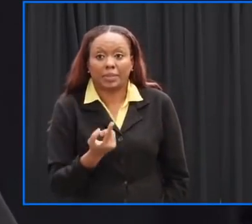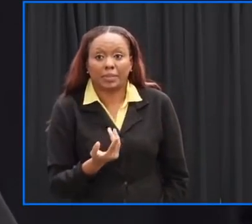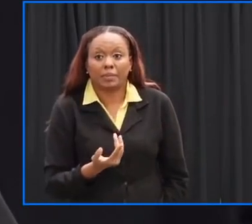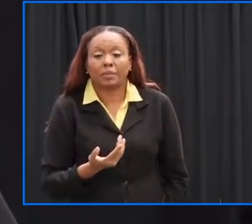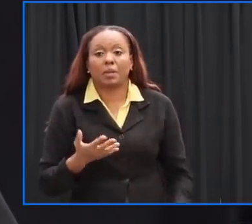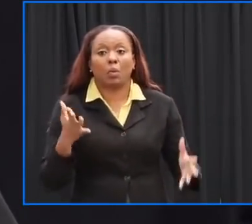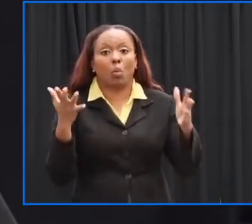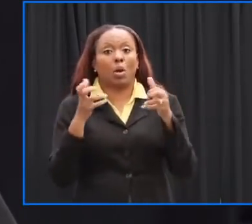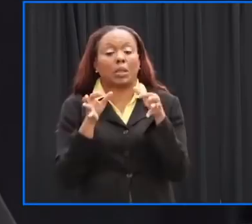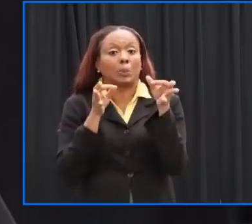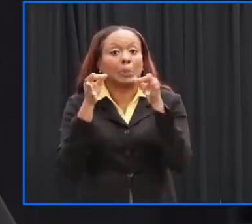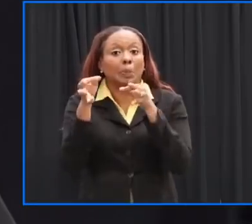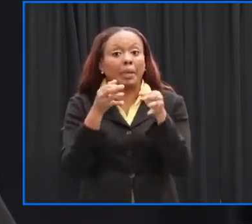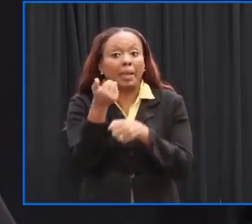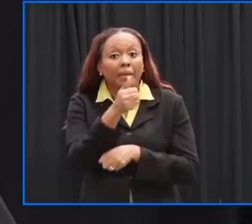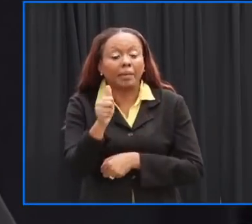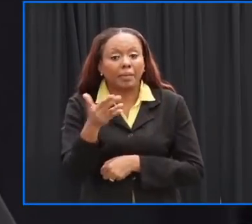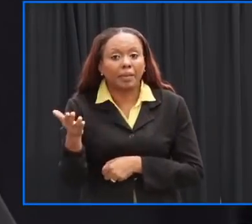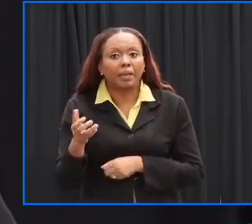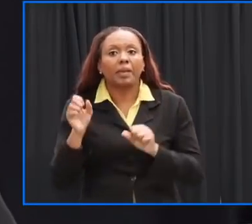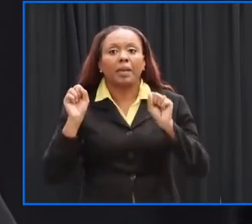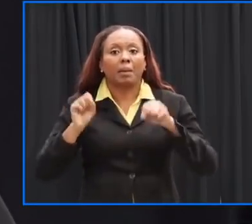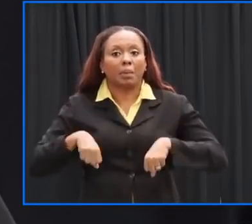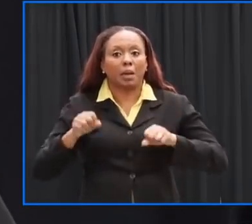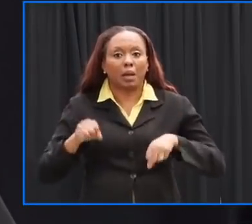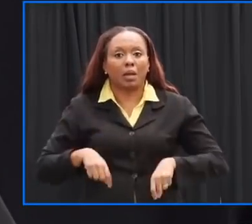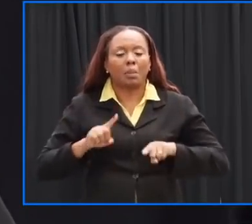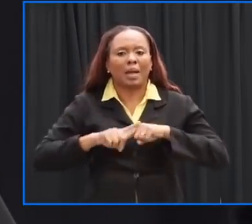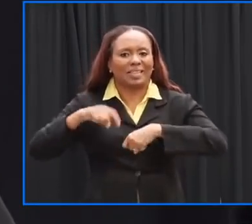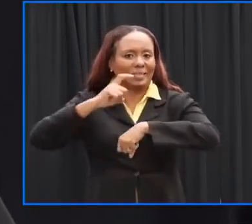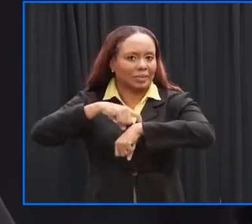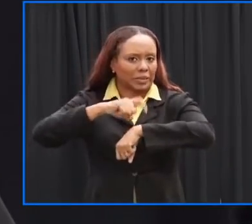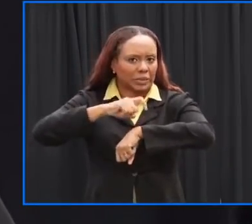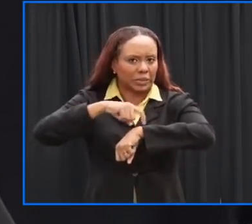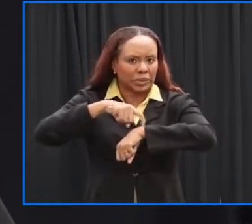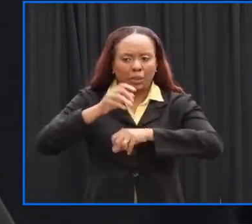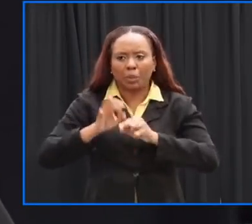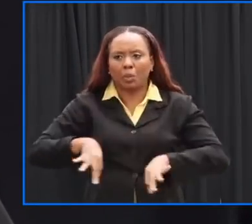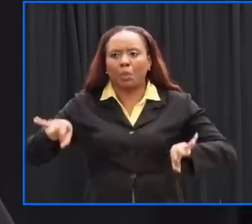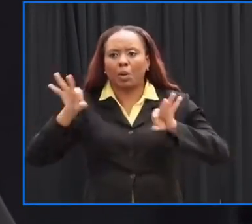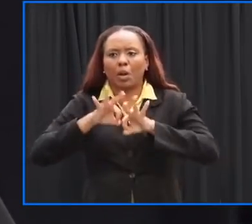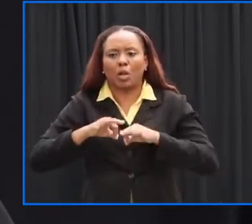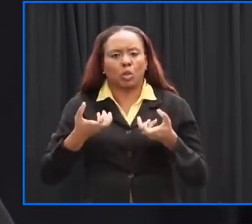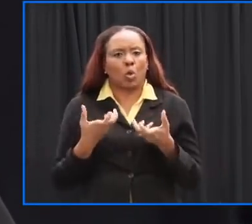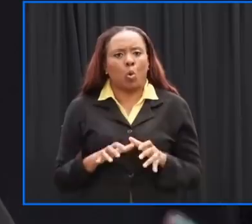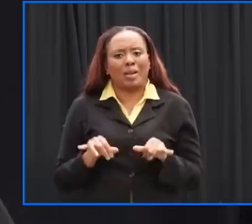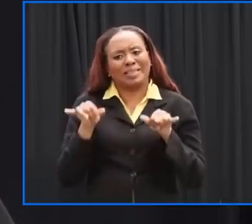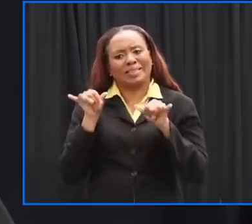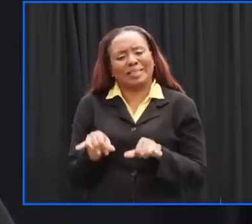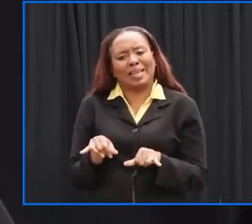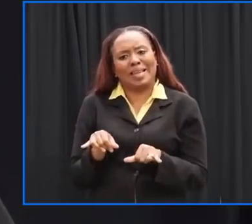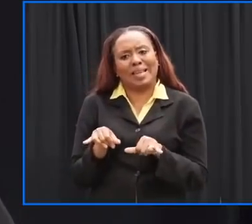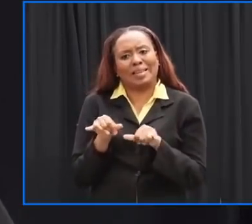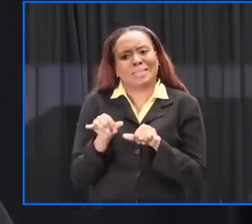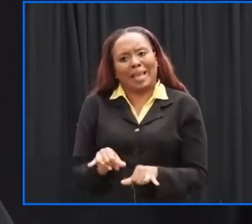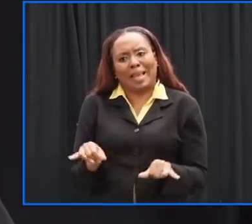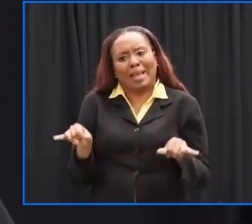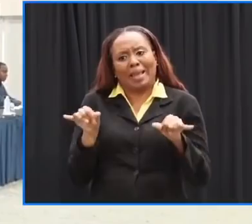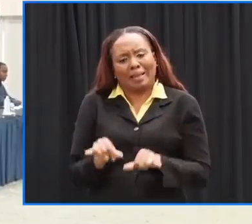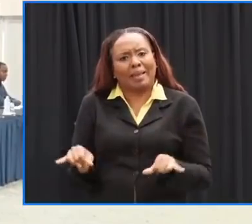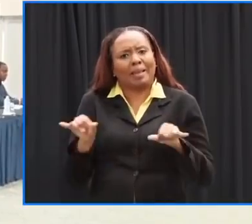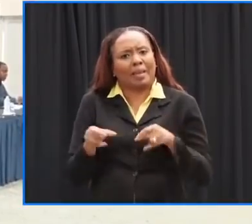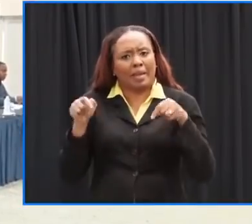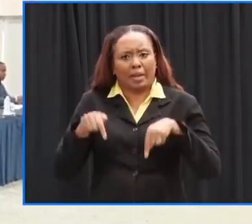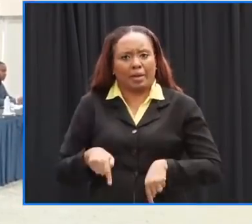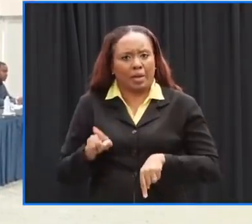clear in their updates but as i said brevity is the issue at the time of afternoon that we are thank